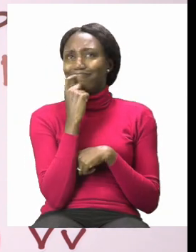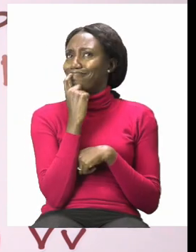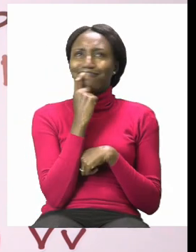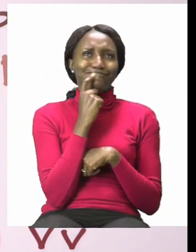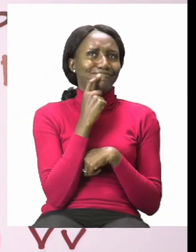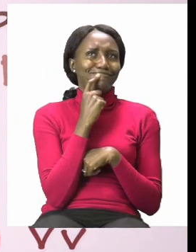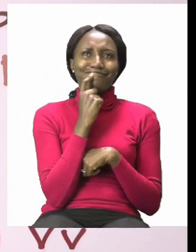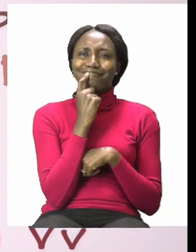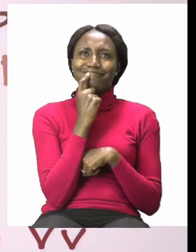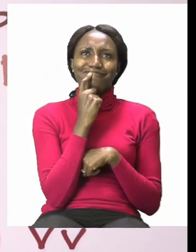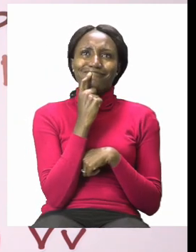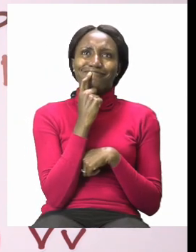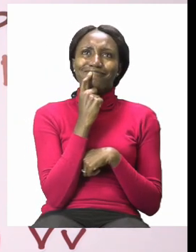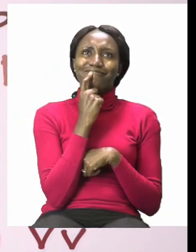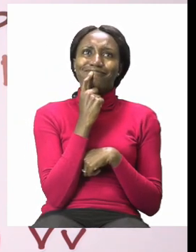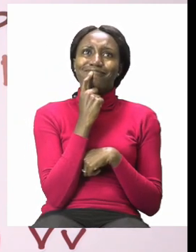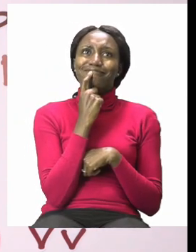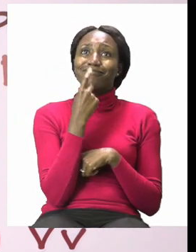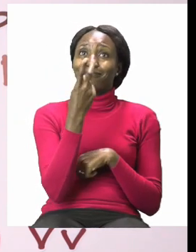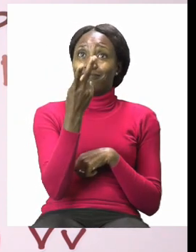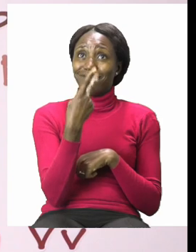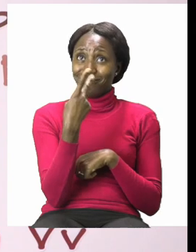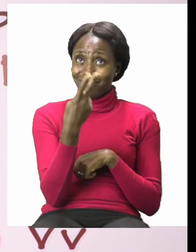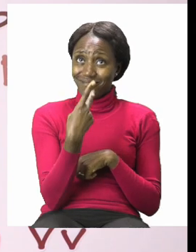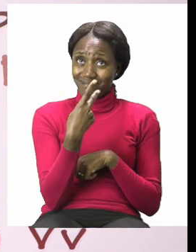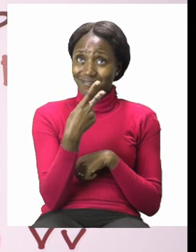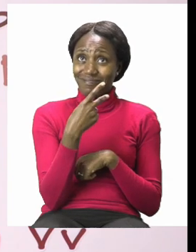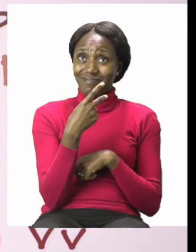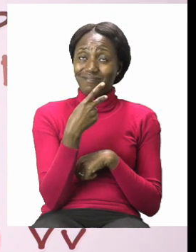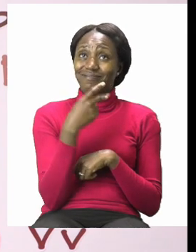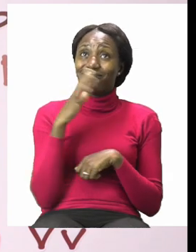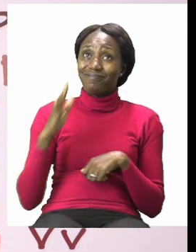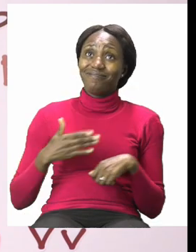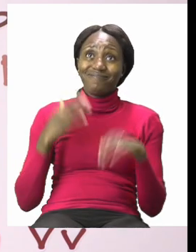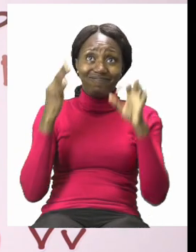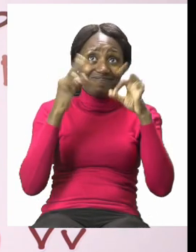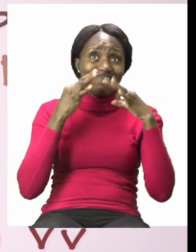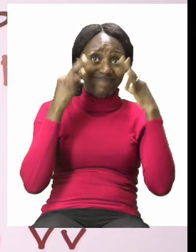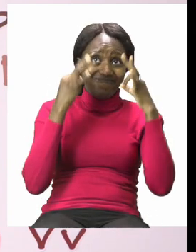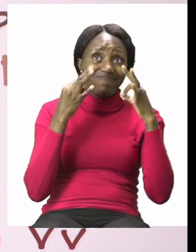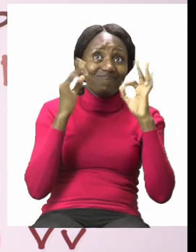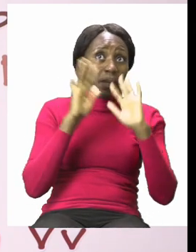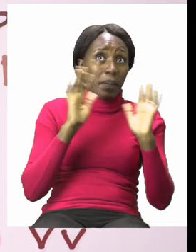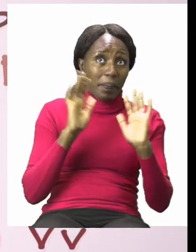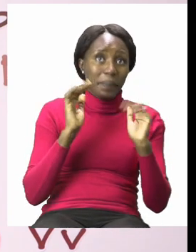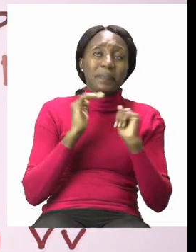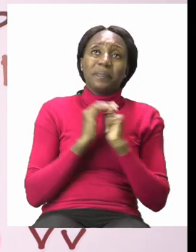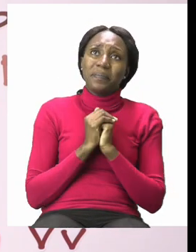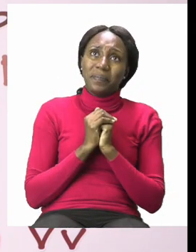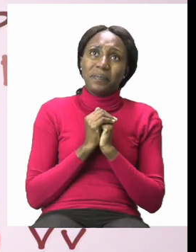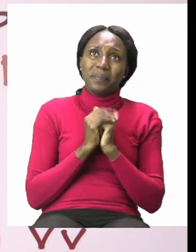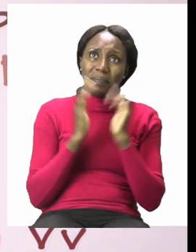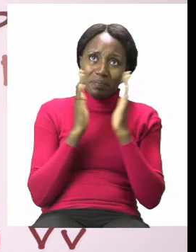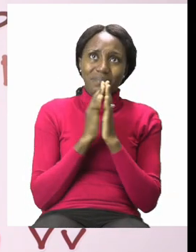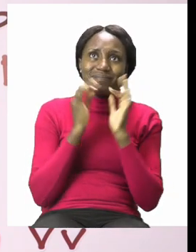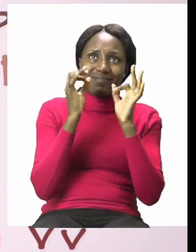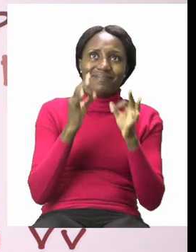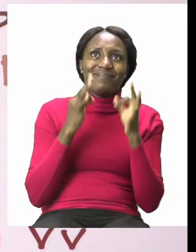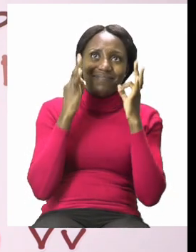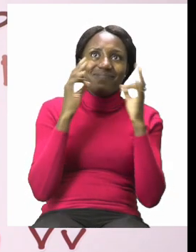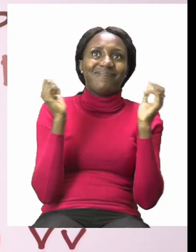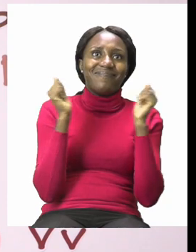So Zoshi and I would like to say goodbye together with a special goodbye song and if you know it you can also sing it with us.